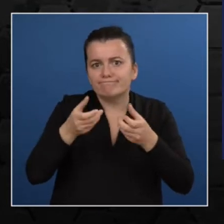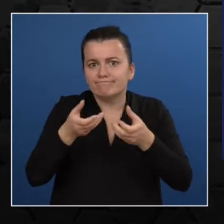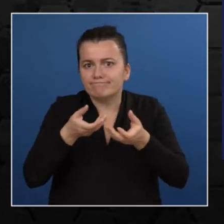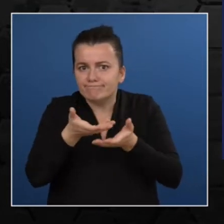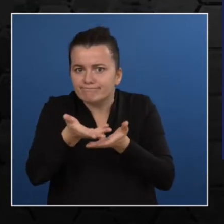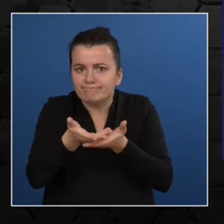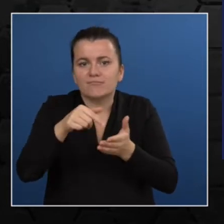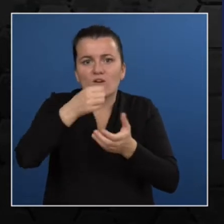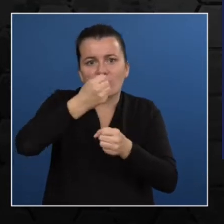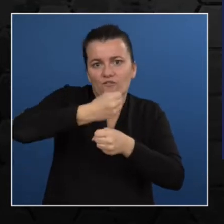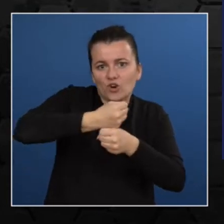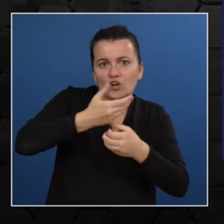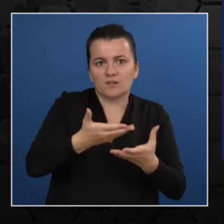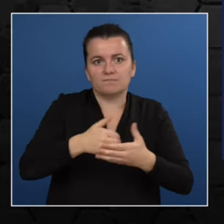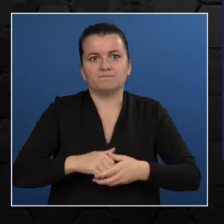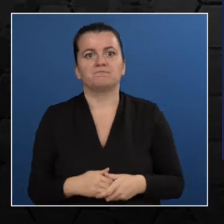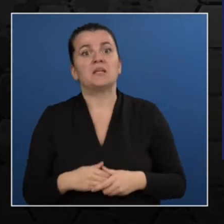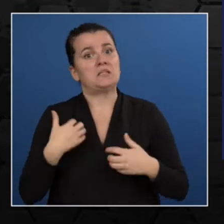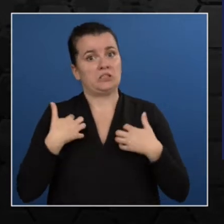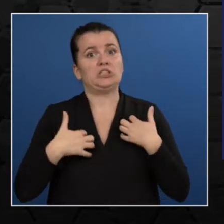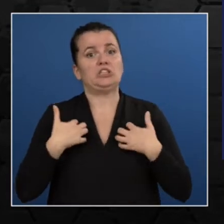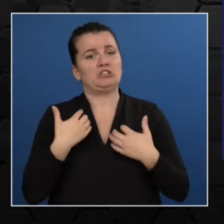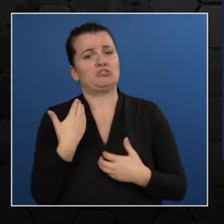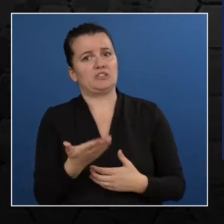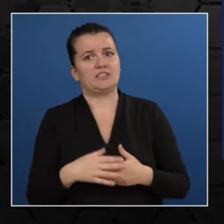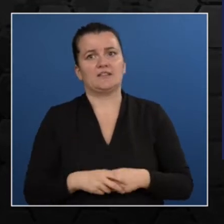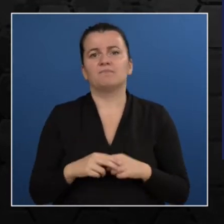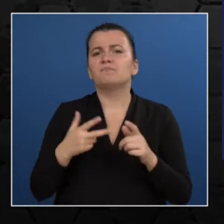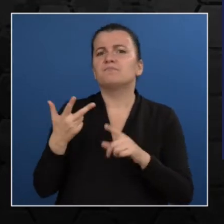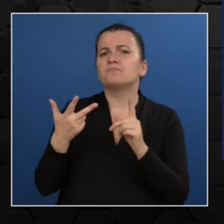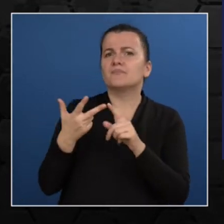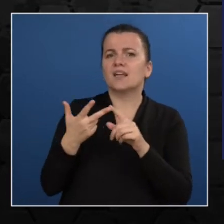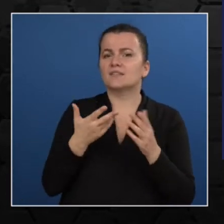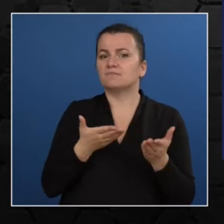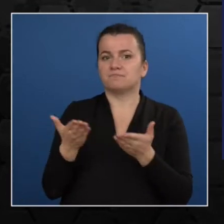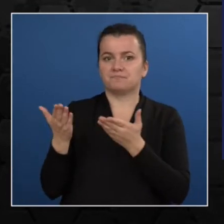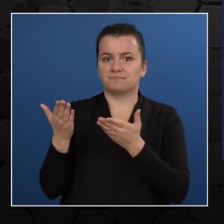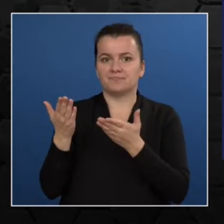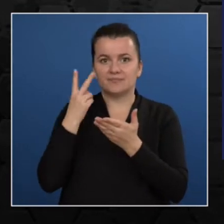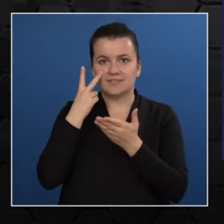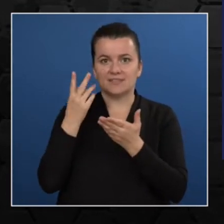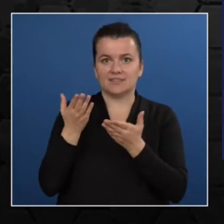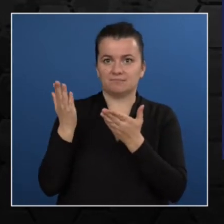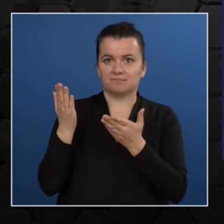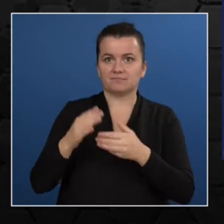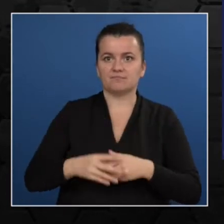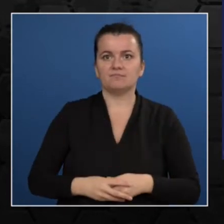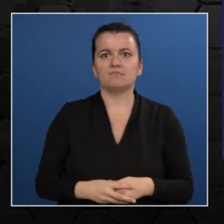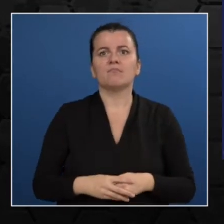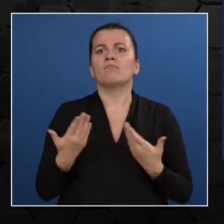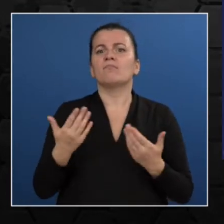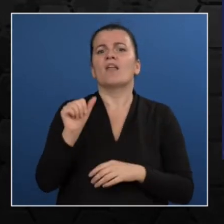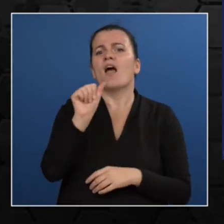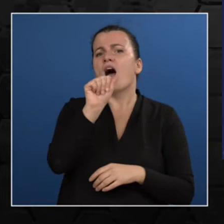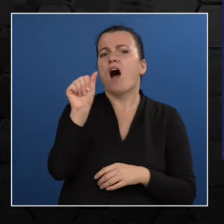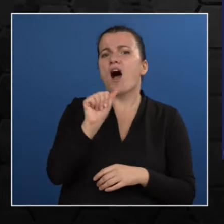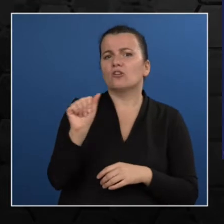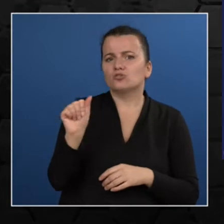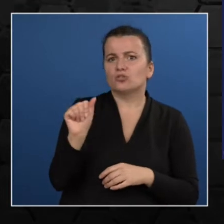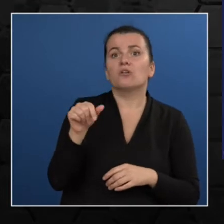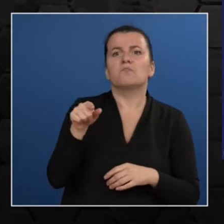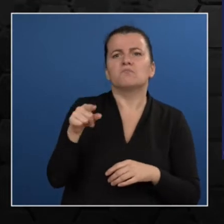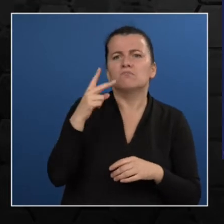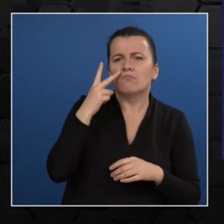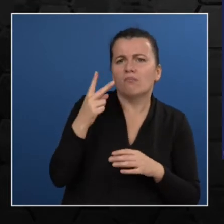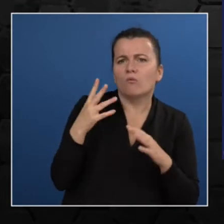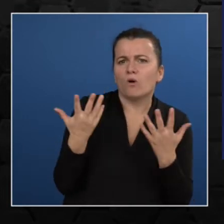products where Fotini talks about Azure custom vision and introduction to Azure health bot. Then we have sessions around